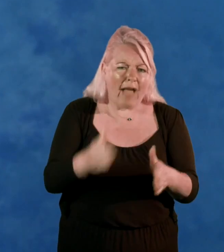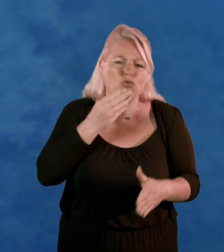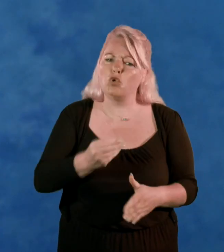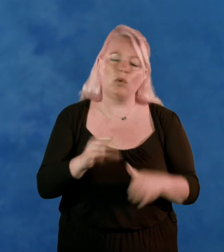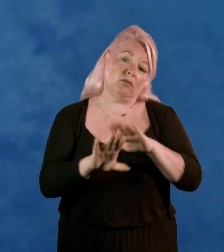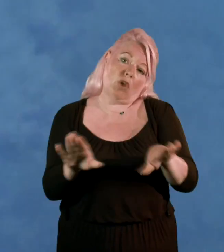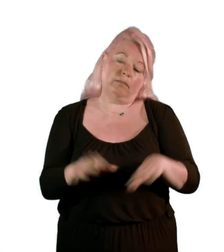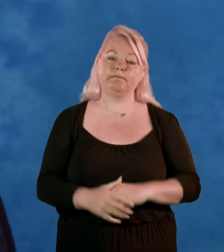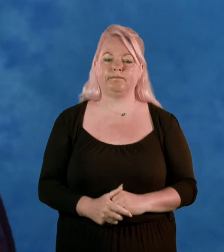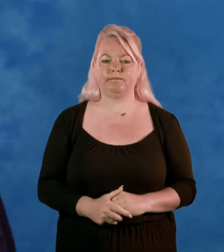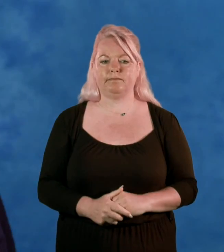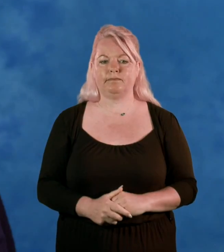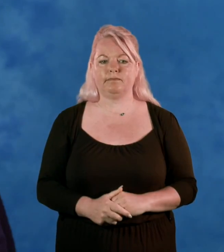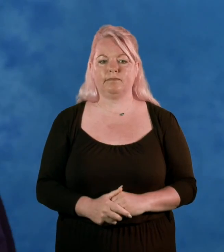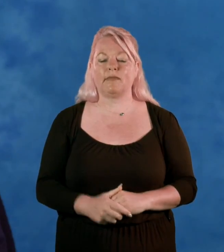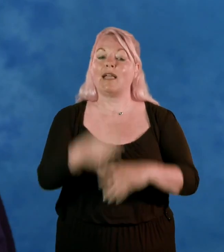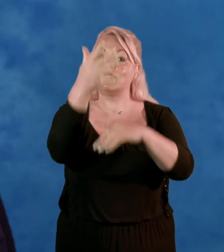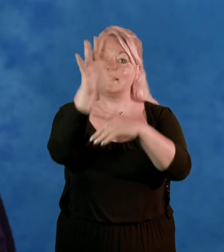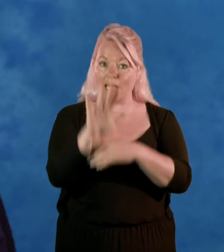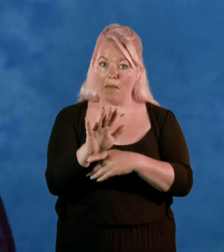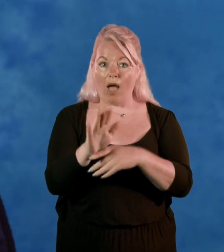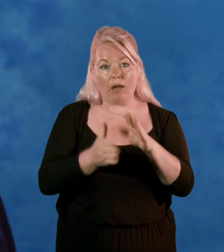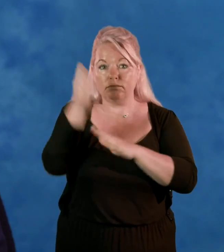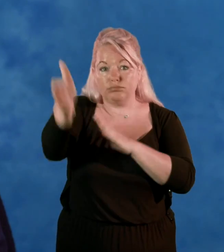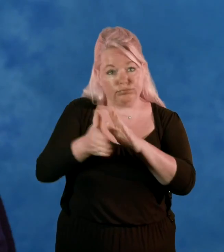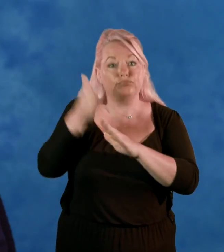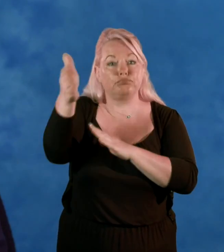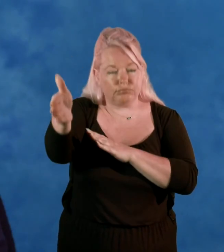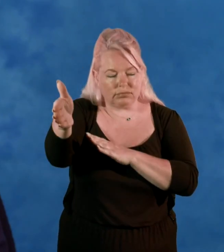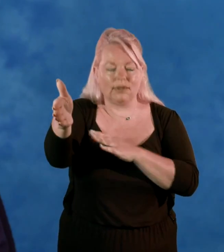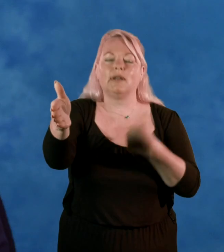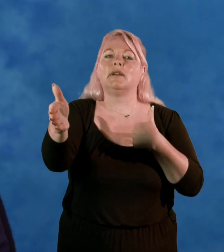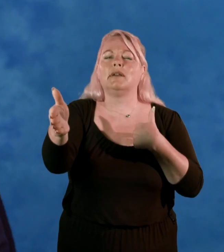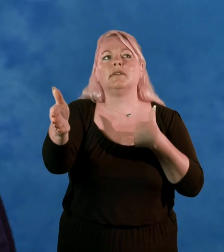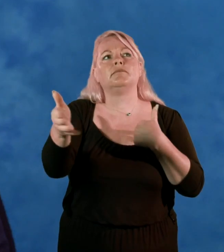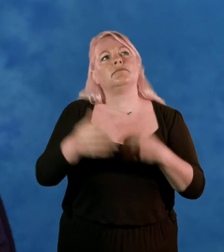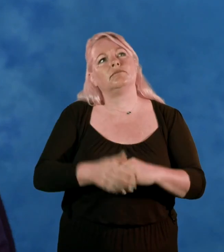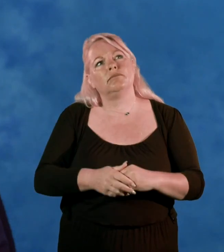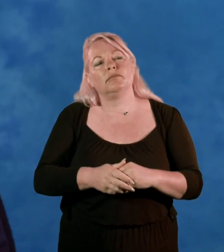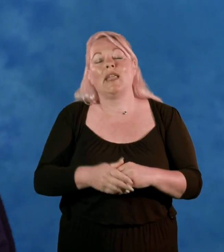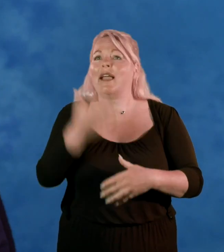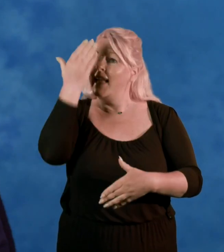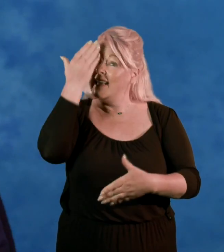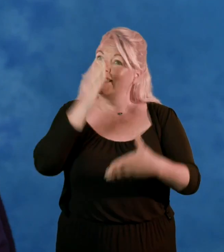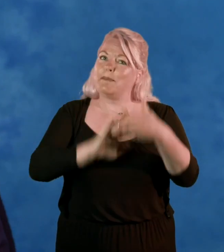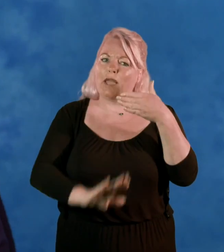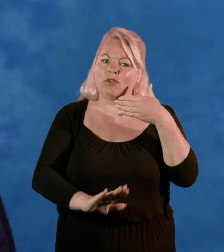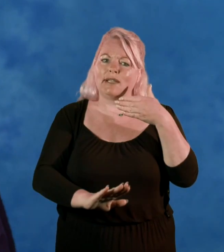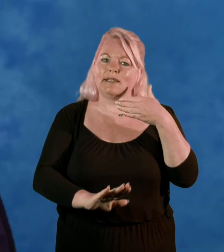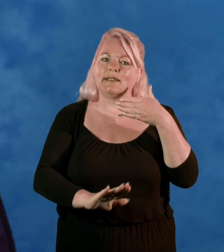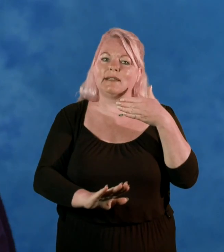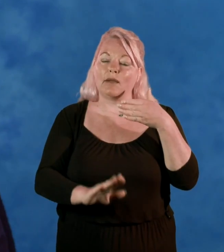if you don't want to. I've been to the cinema a couple of times and the experience of